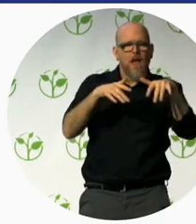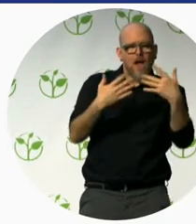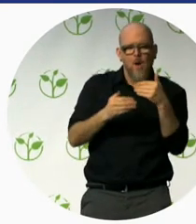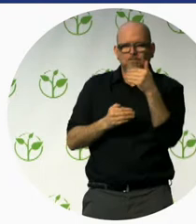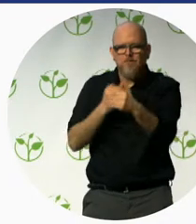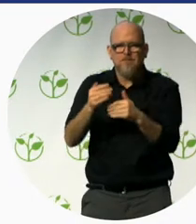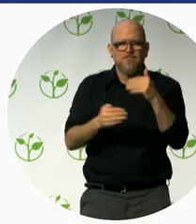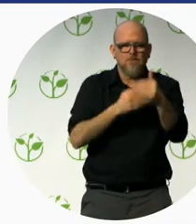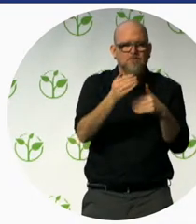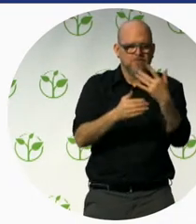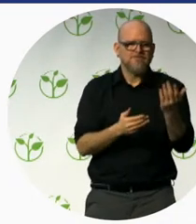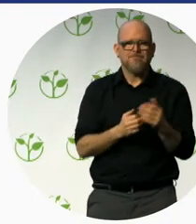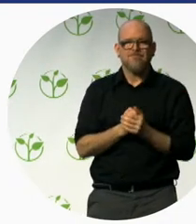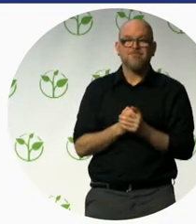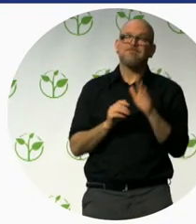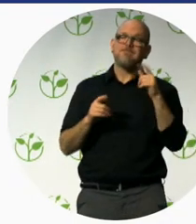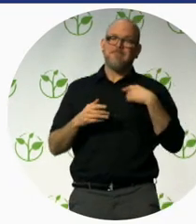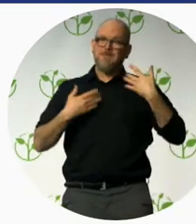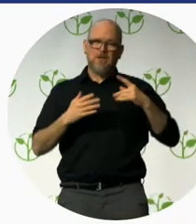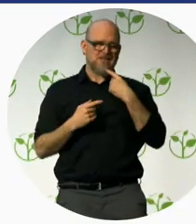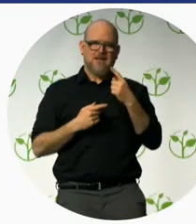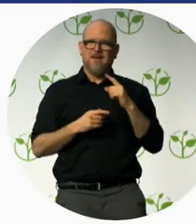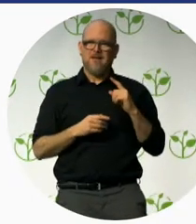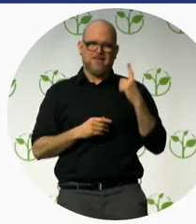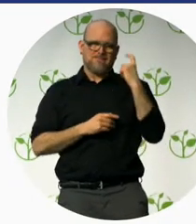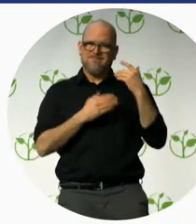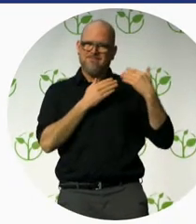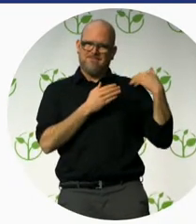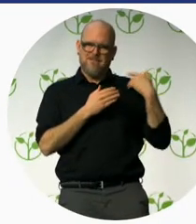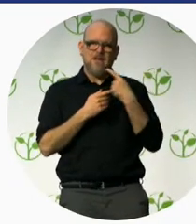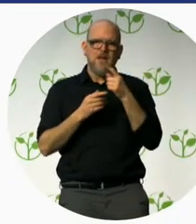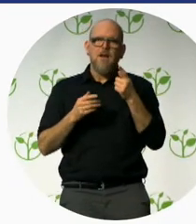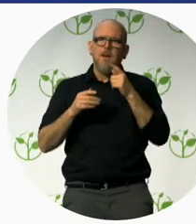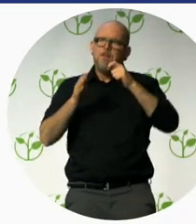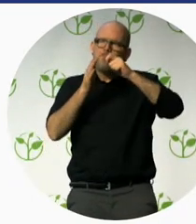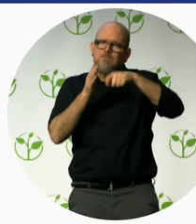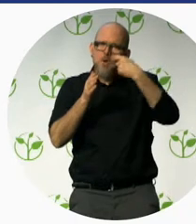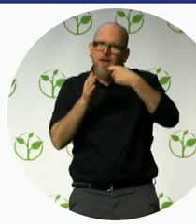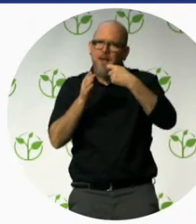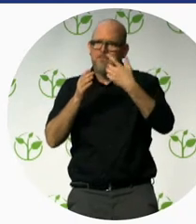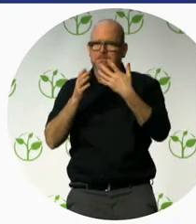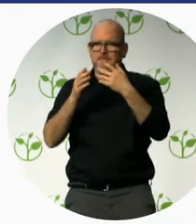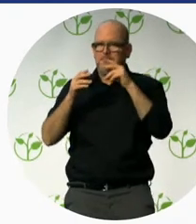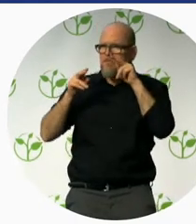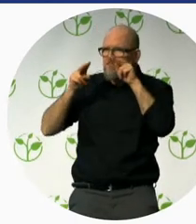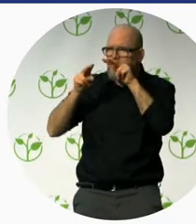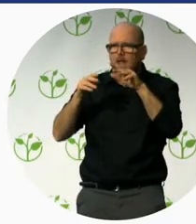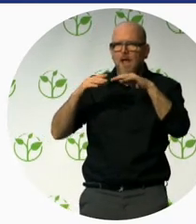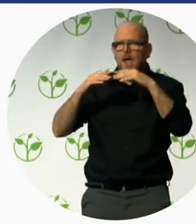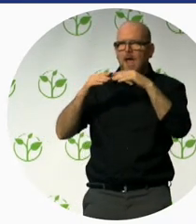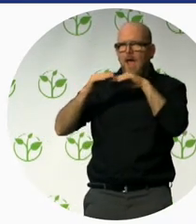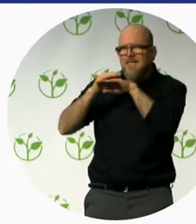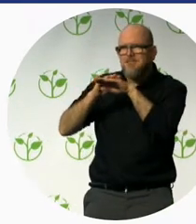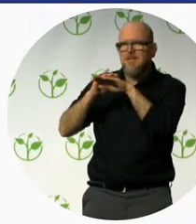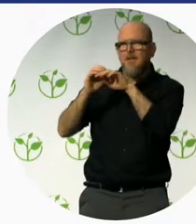beginning, we are leading this project, defining this standard of accessible tourism for all